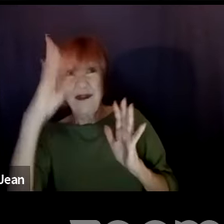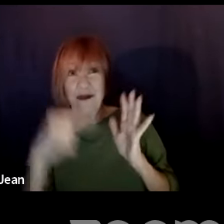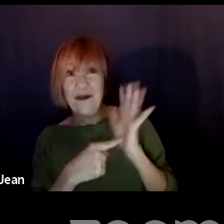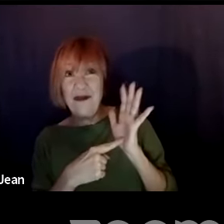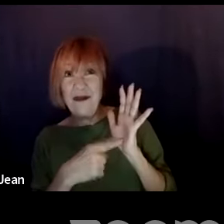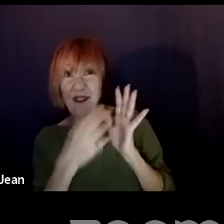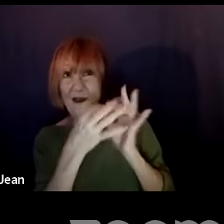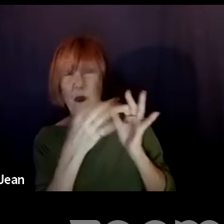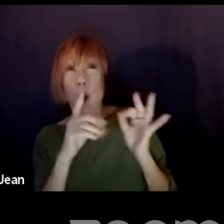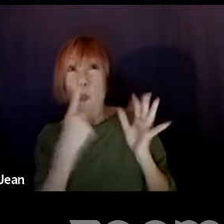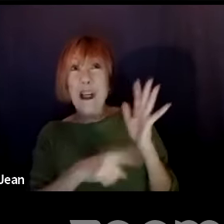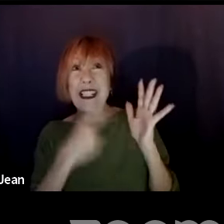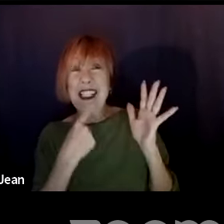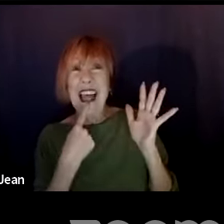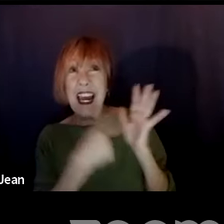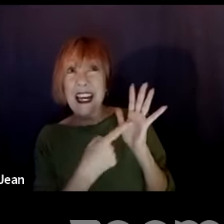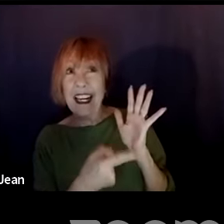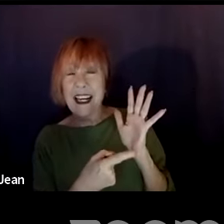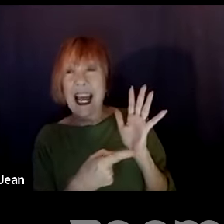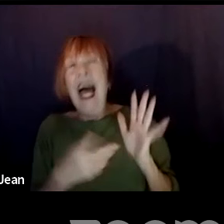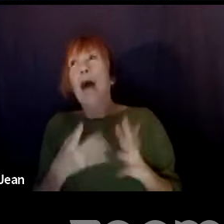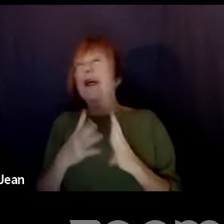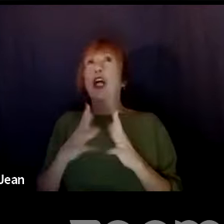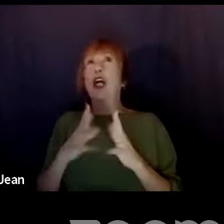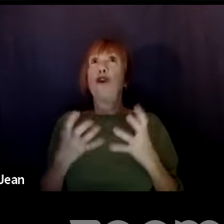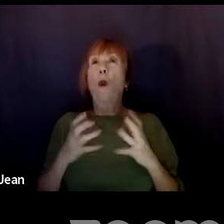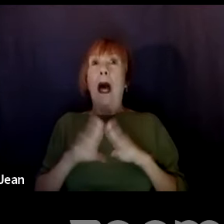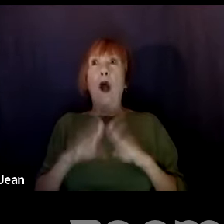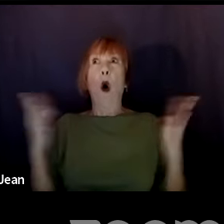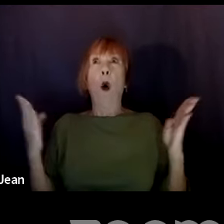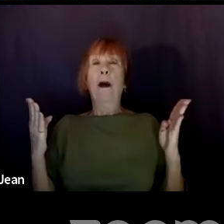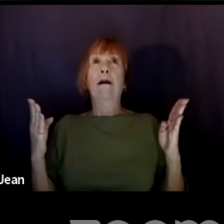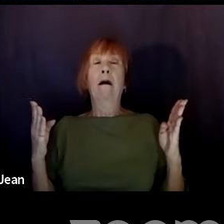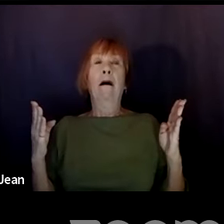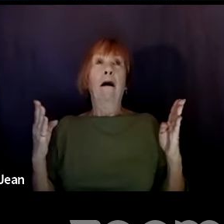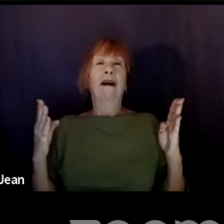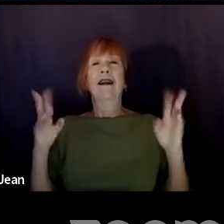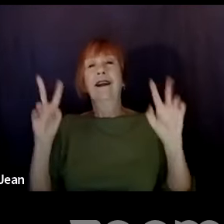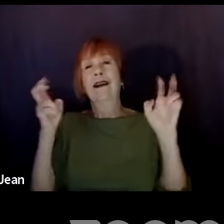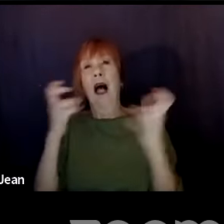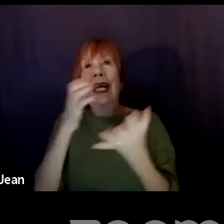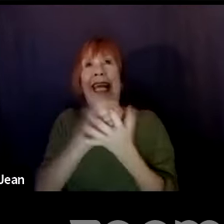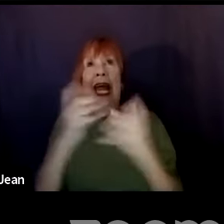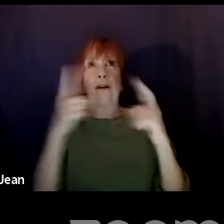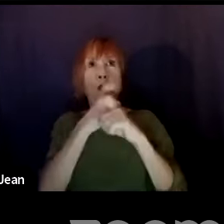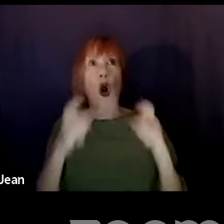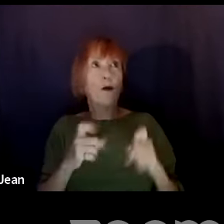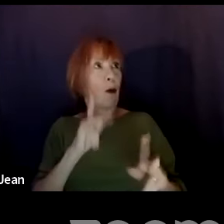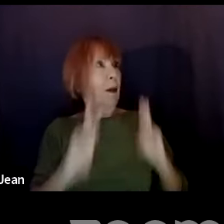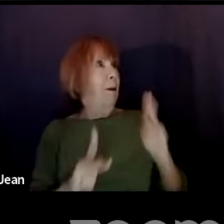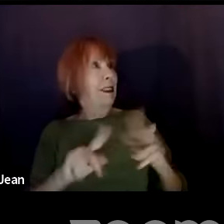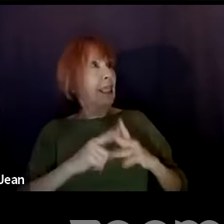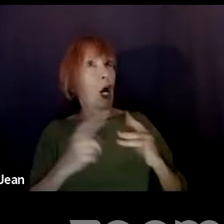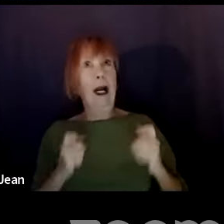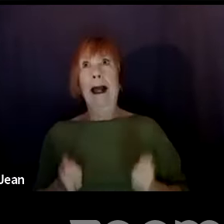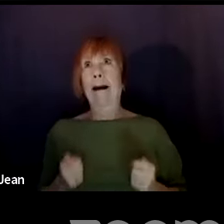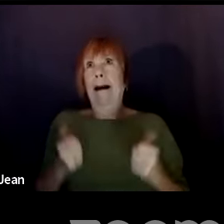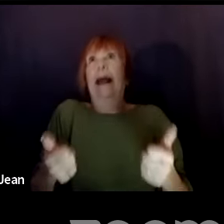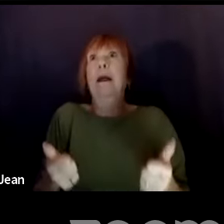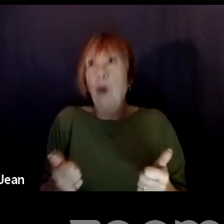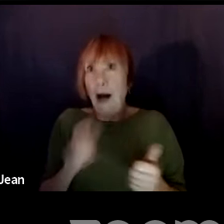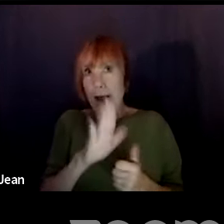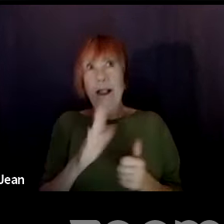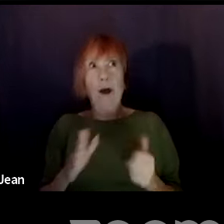feel like that's a, you don't want to open up a can of worms where you have people improv-ing your story. Yeah. mean, that's really